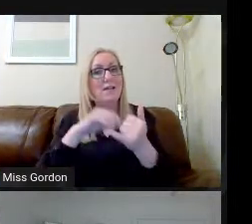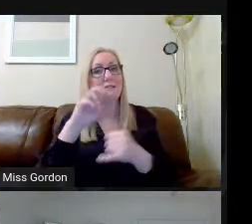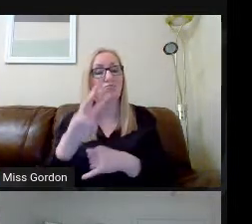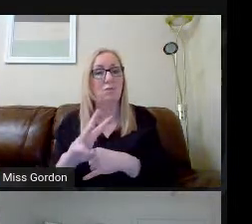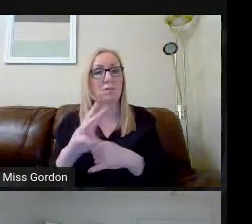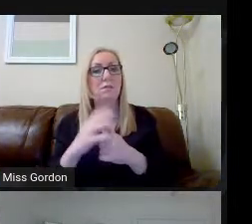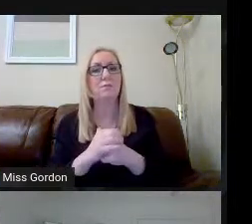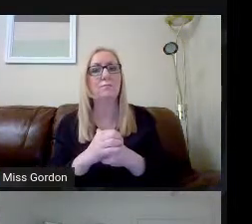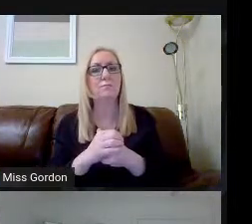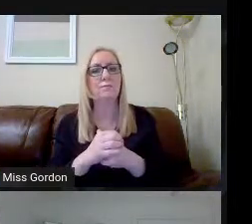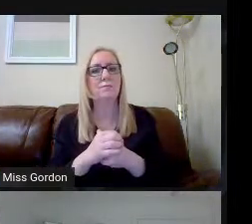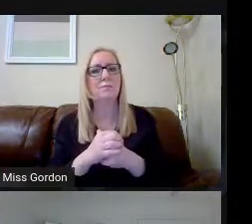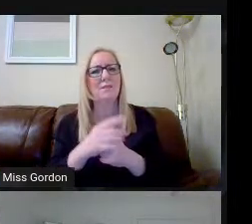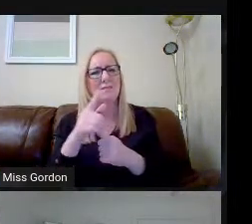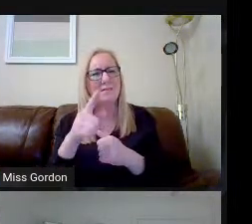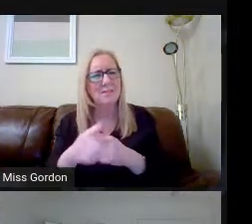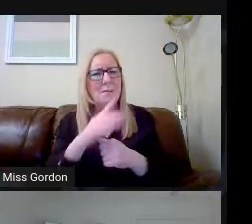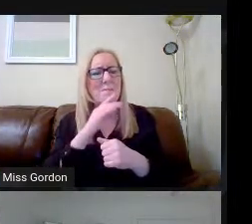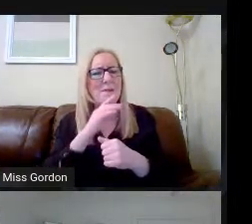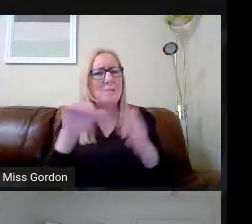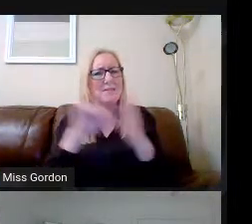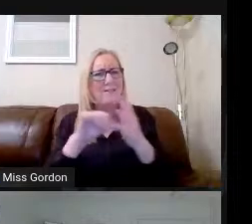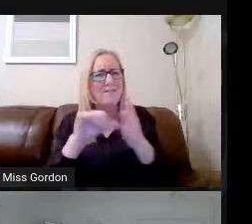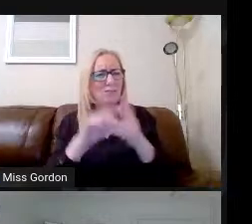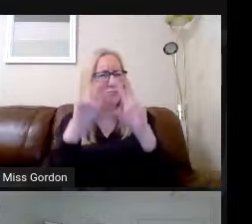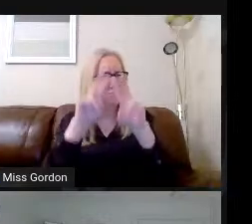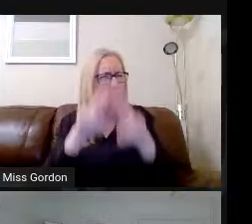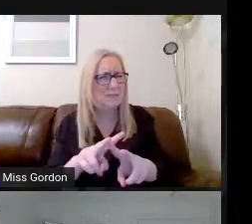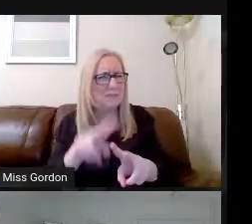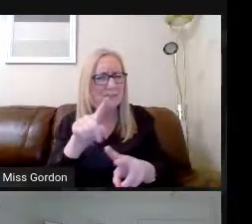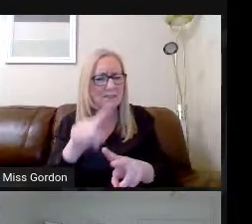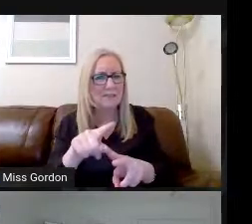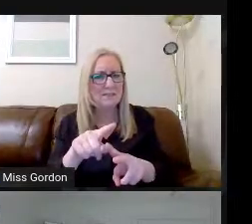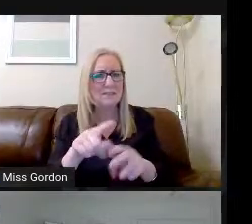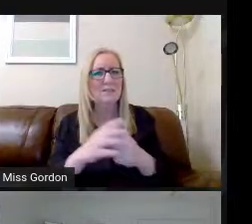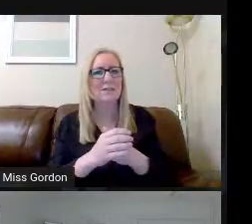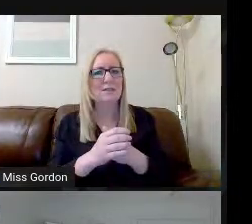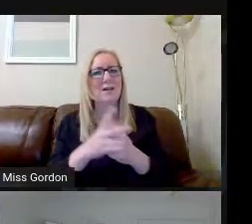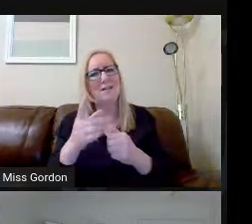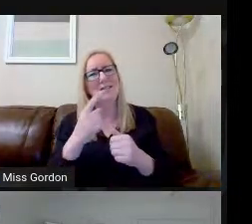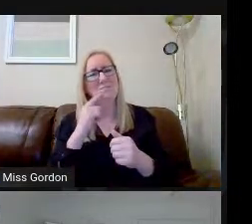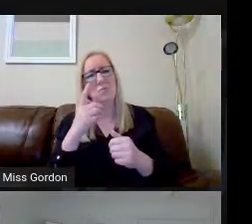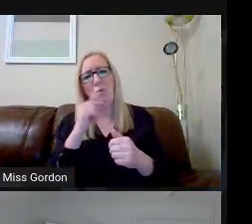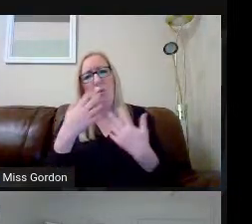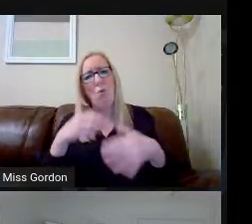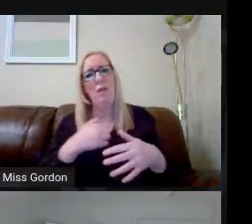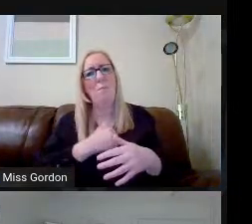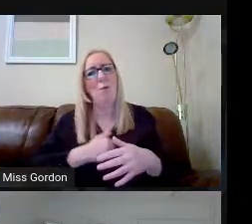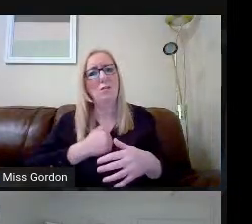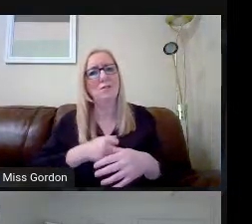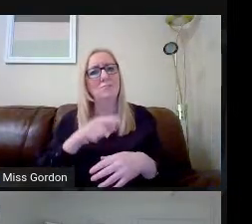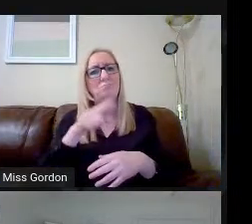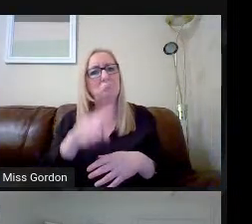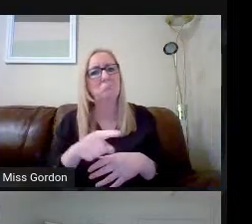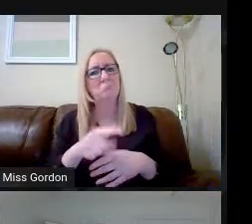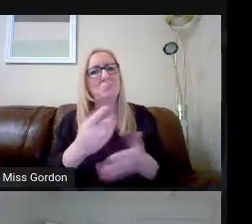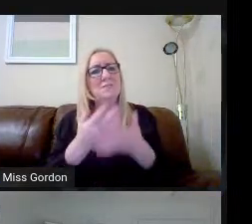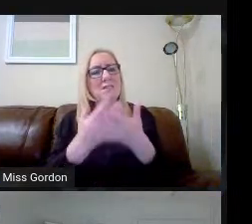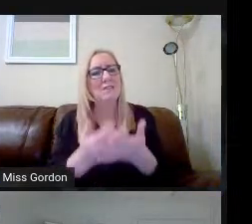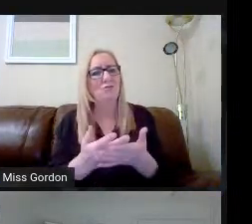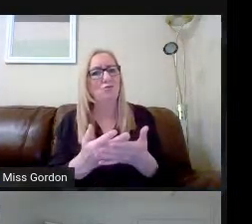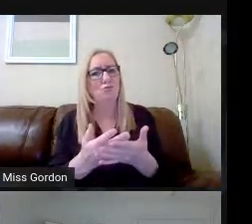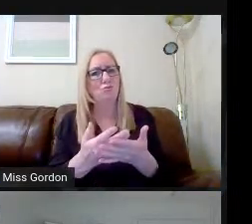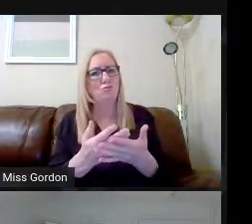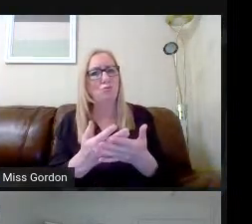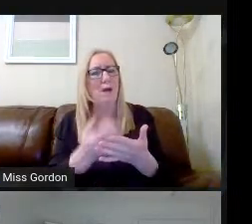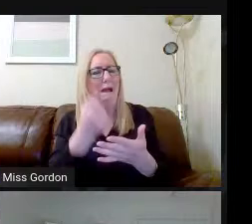Now, this might be difficult for you to make out, and if it is, I can only apologise, but this basically gives you an indication of